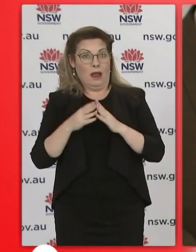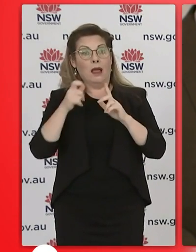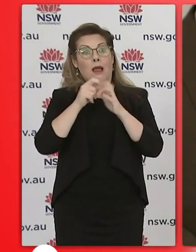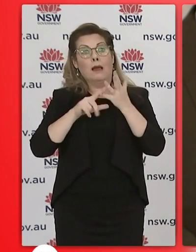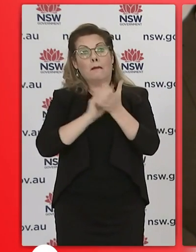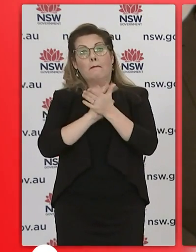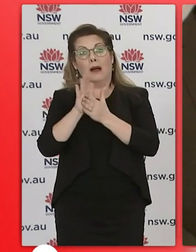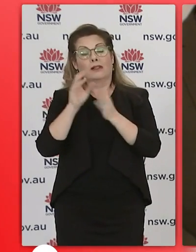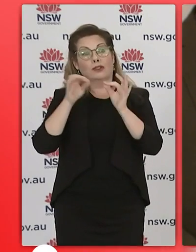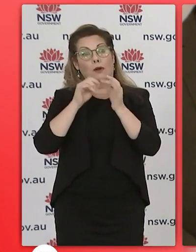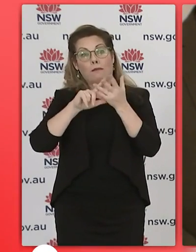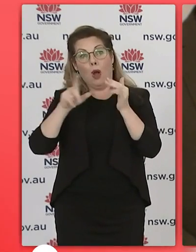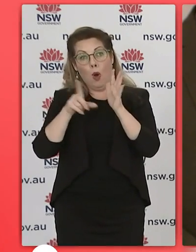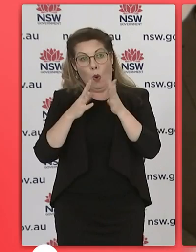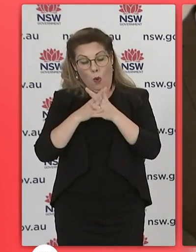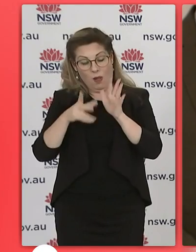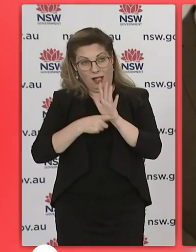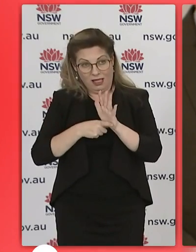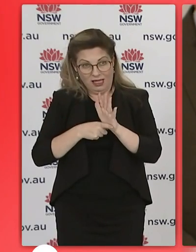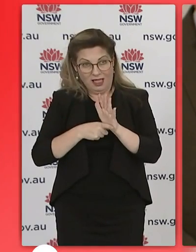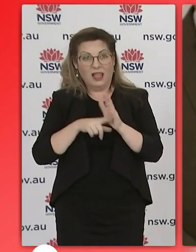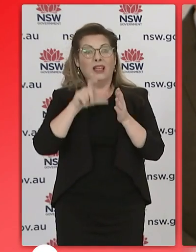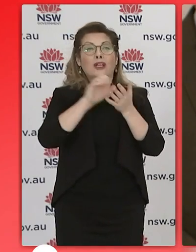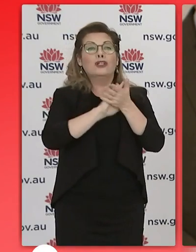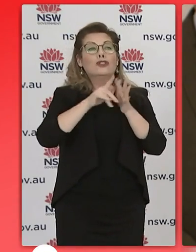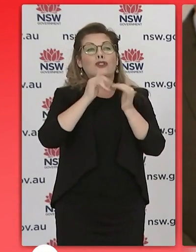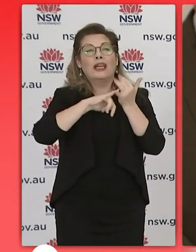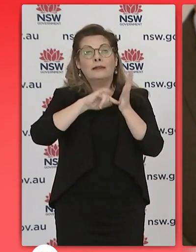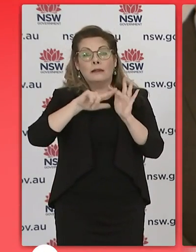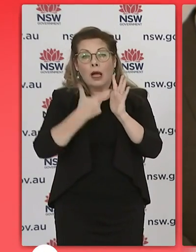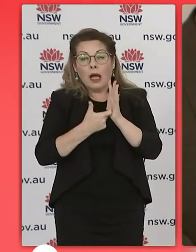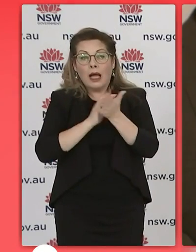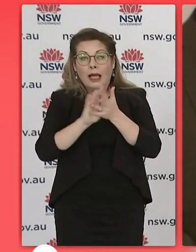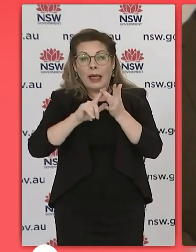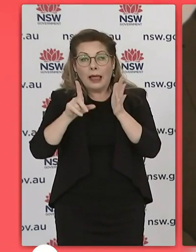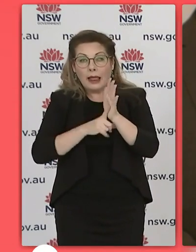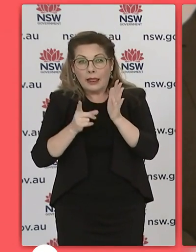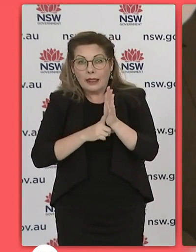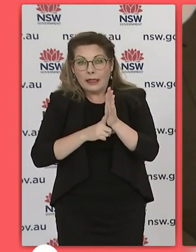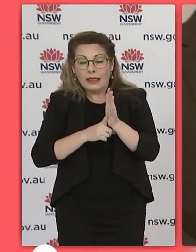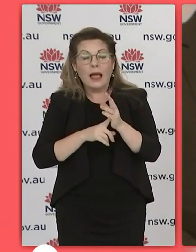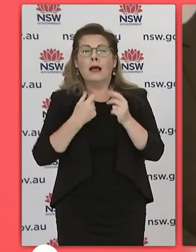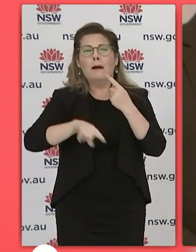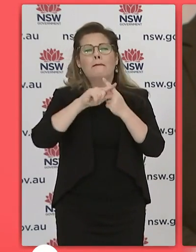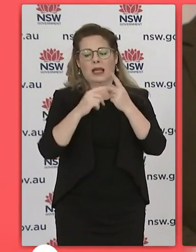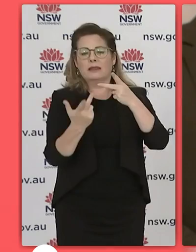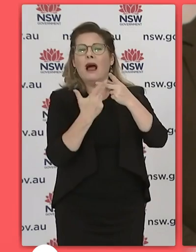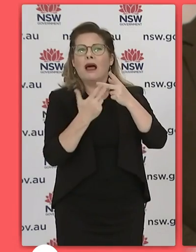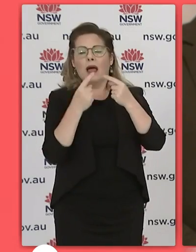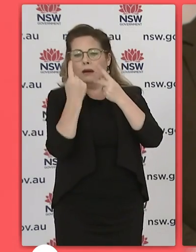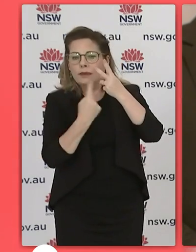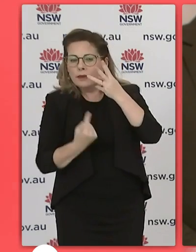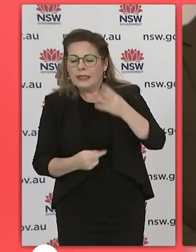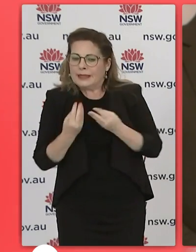earlwood bass hill canterbury and chester hill so it is important for anyone going into that area for